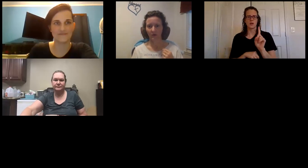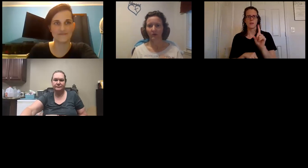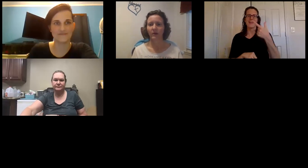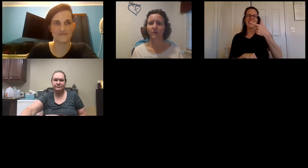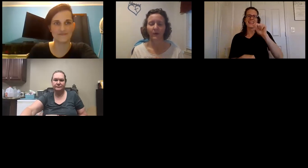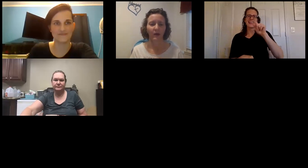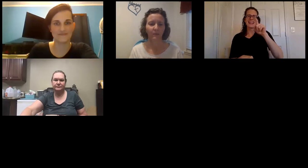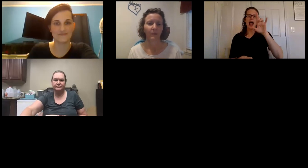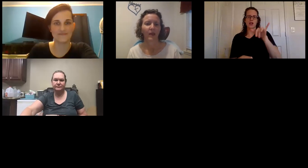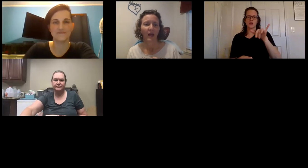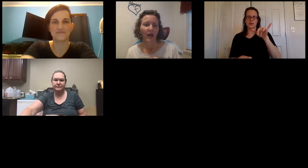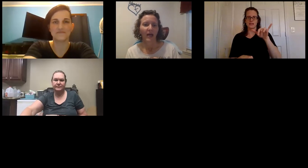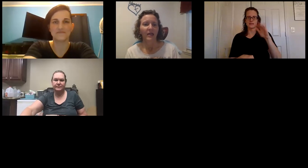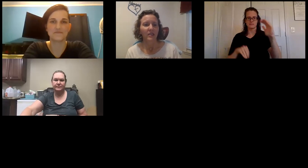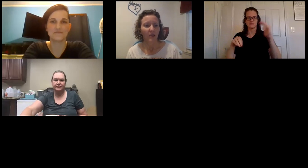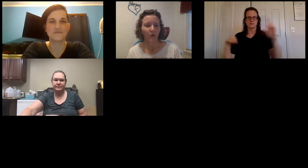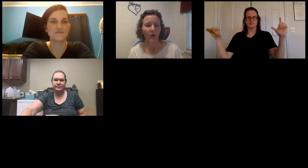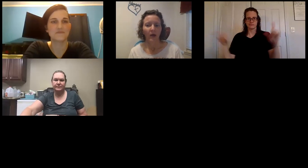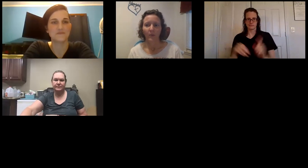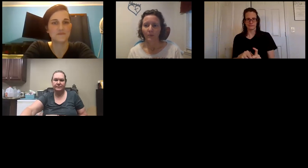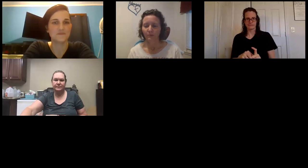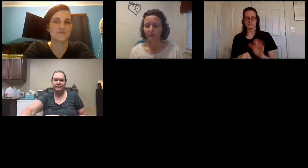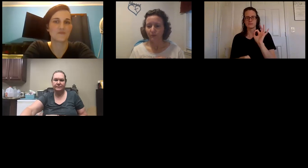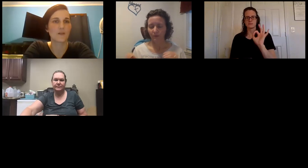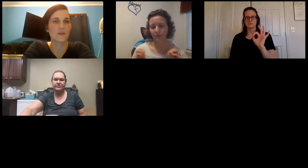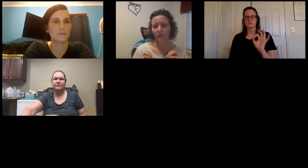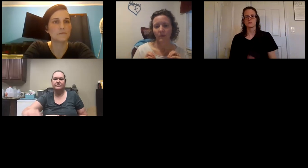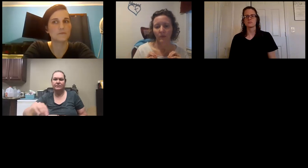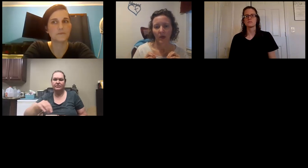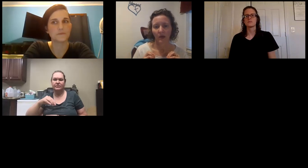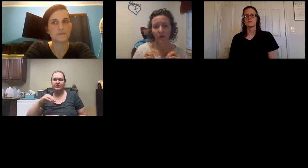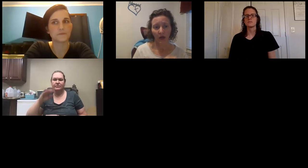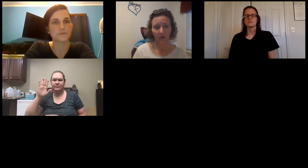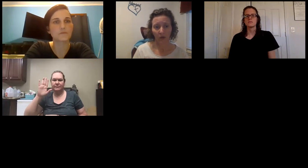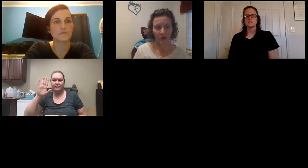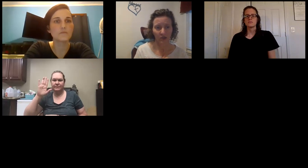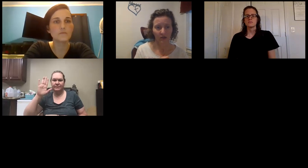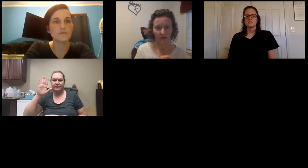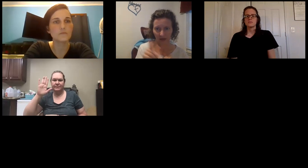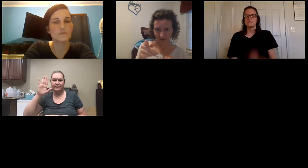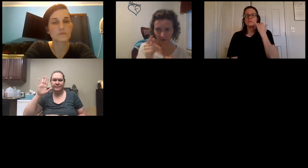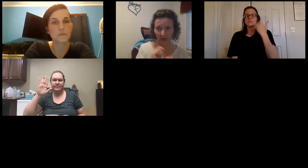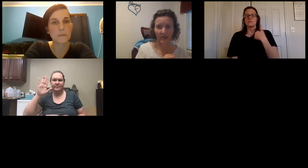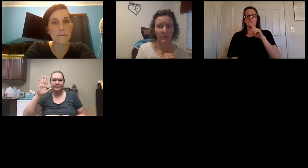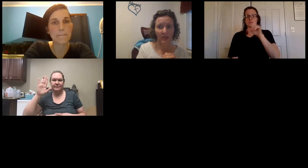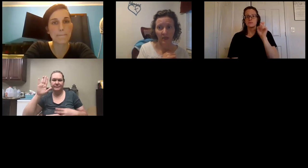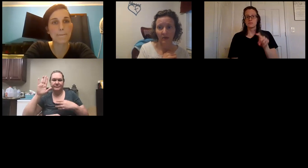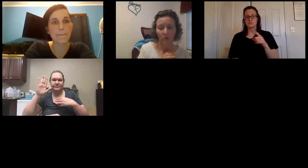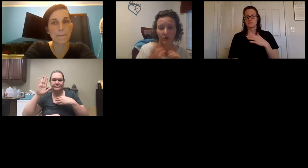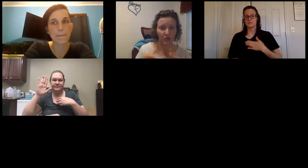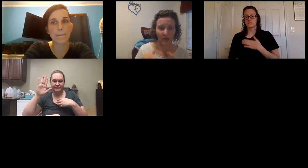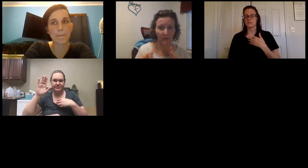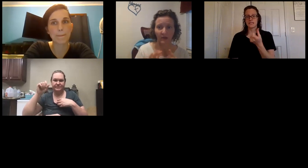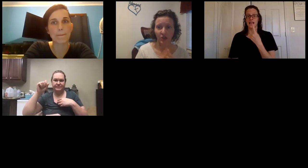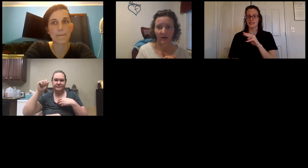view there we go okay so um if you have a question yeah feel free to ask melinda